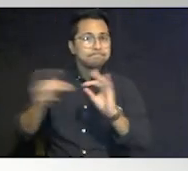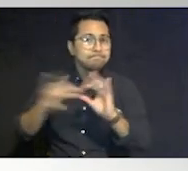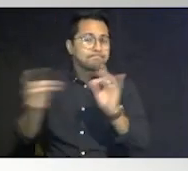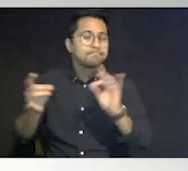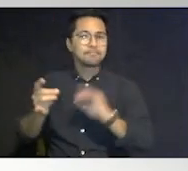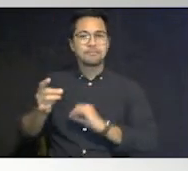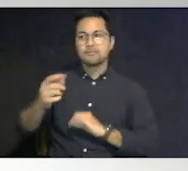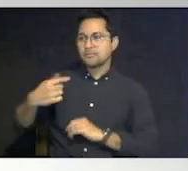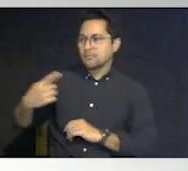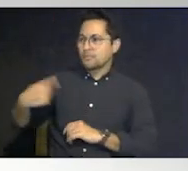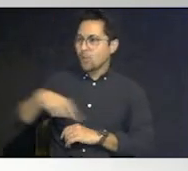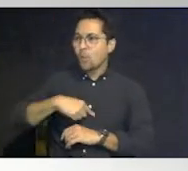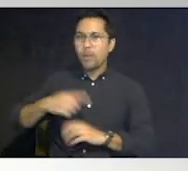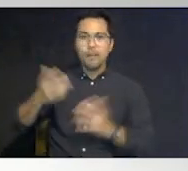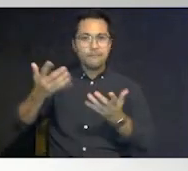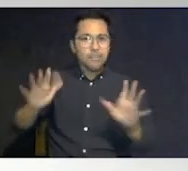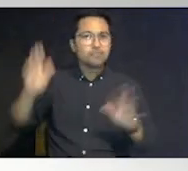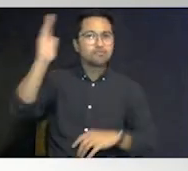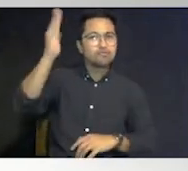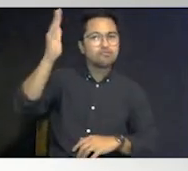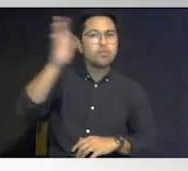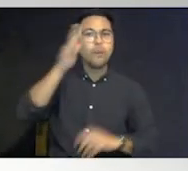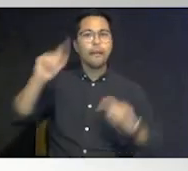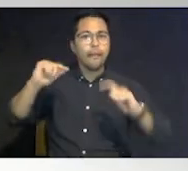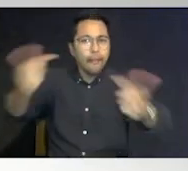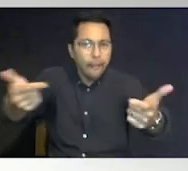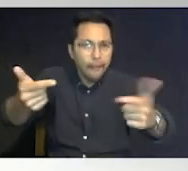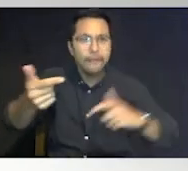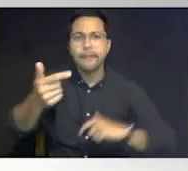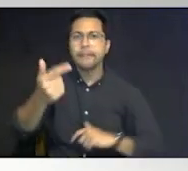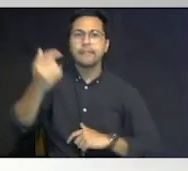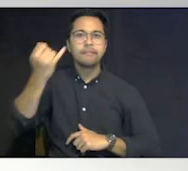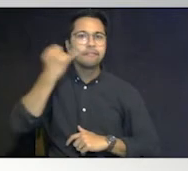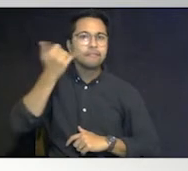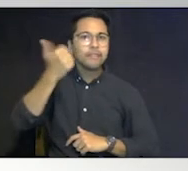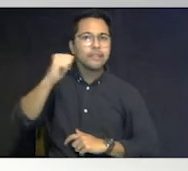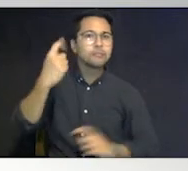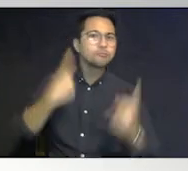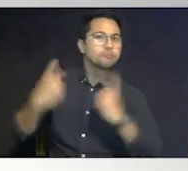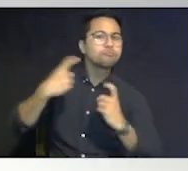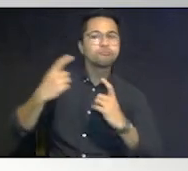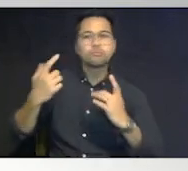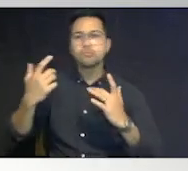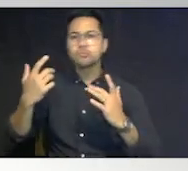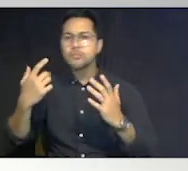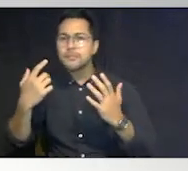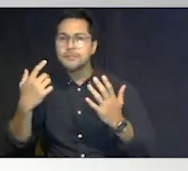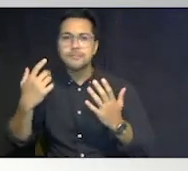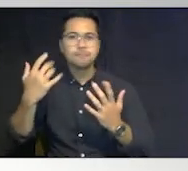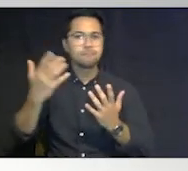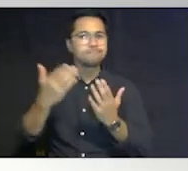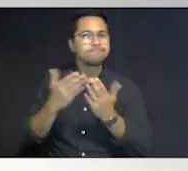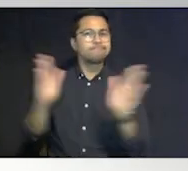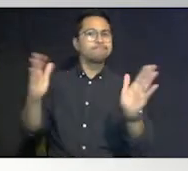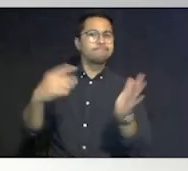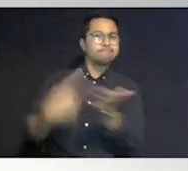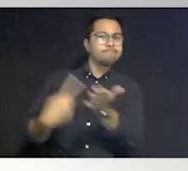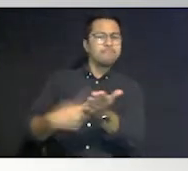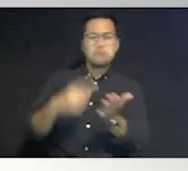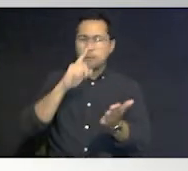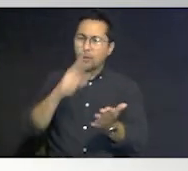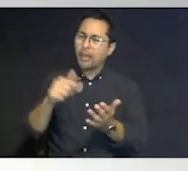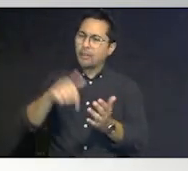and our presentation with you we'll open it up for questions and answers if you want to just talk about things but make this